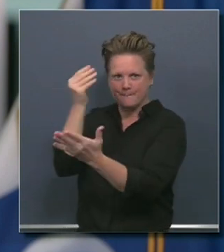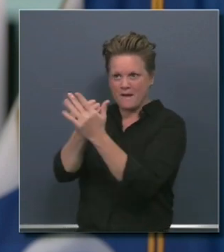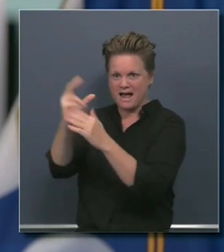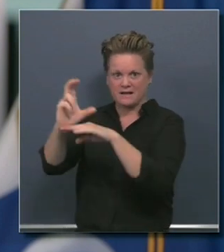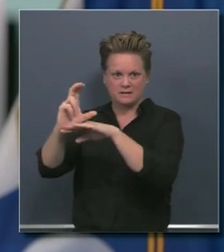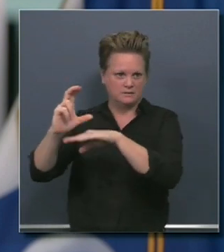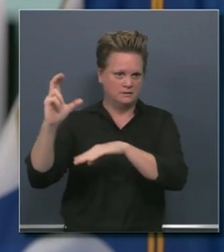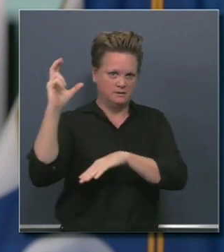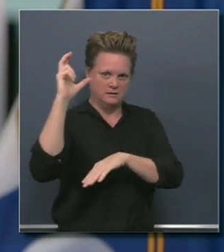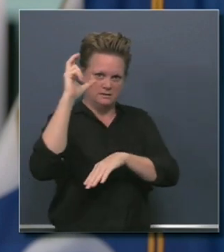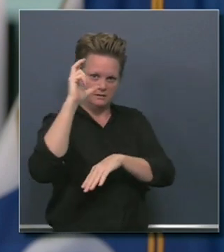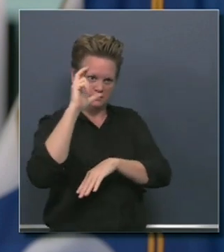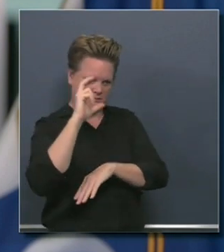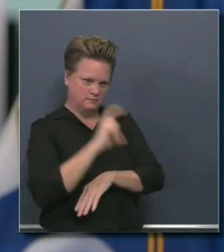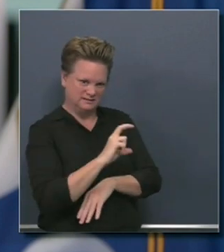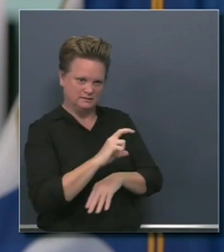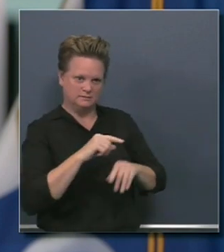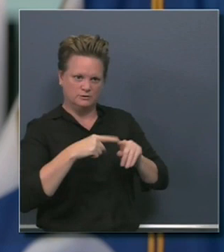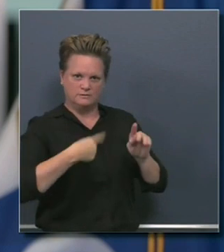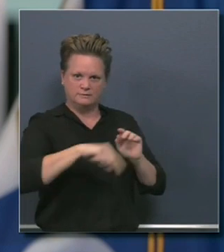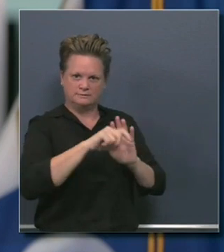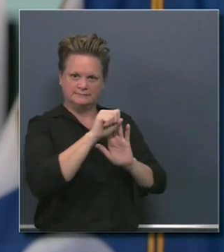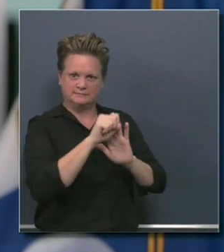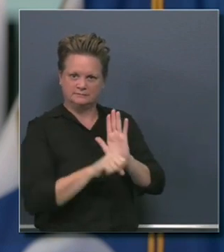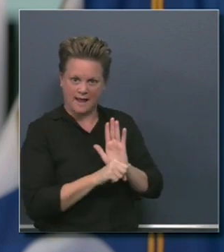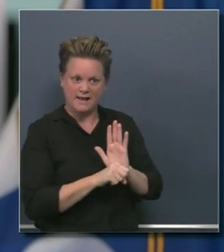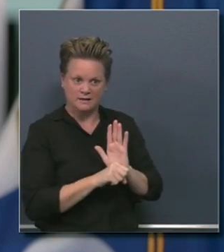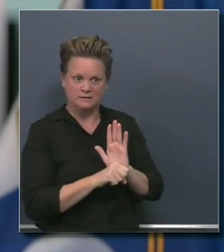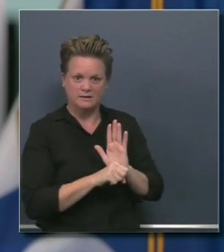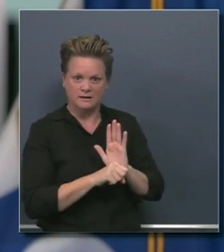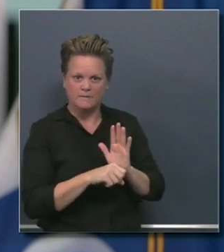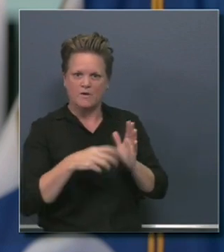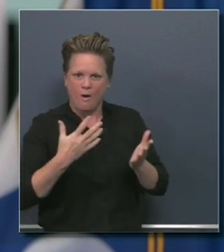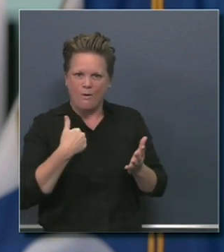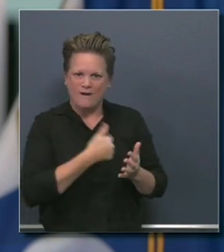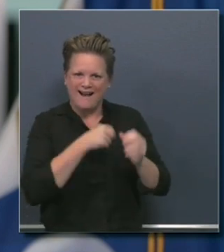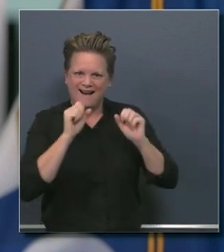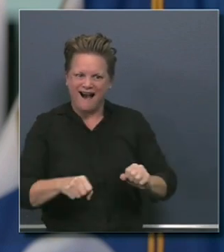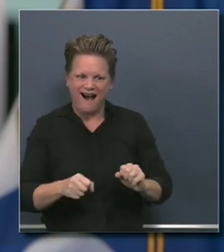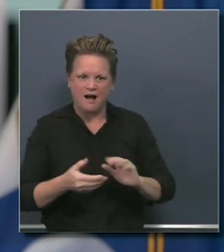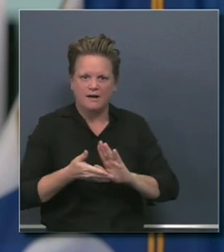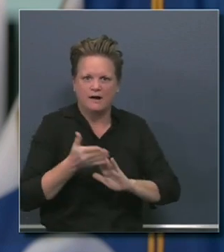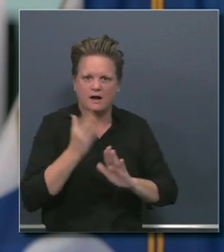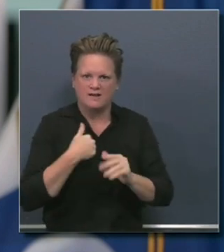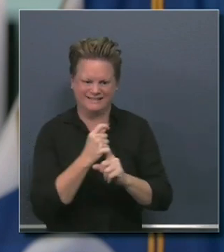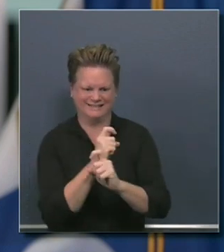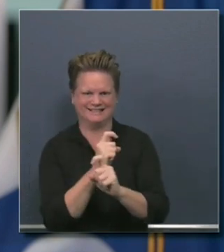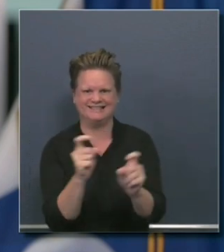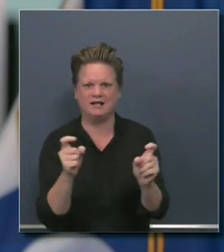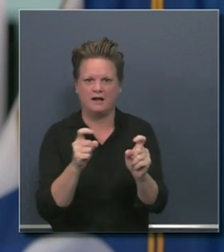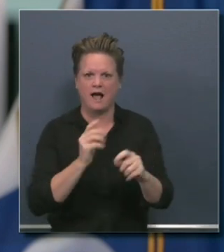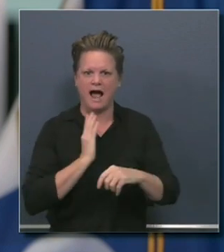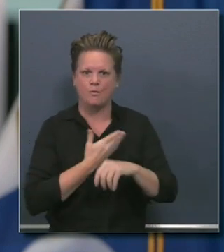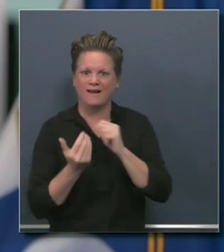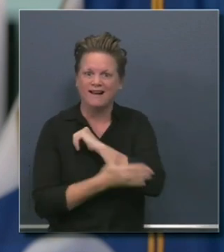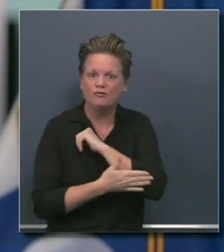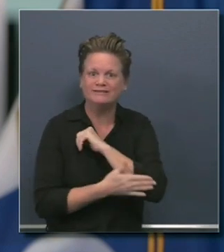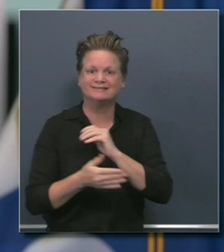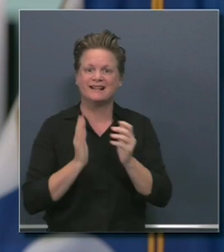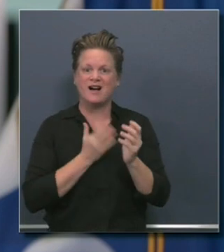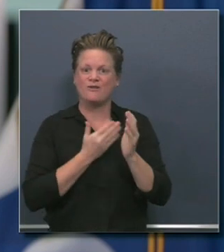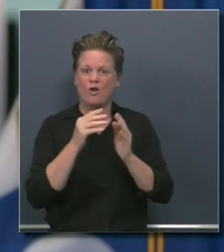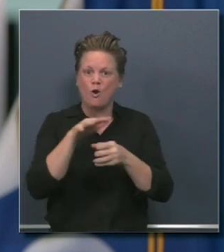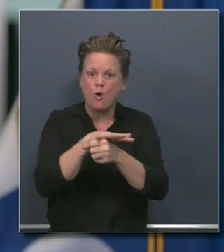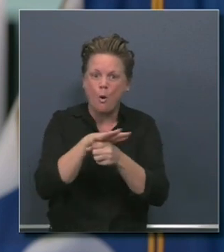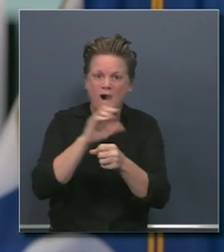municipals, as well as counties. This is the requirement of this moment. It